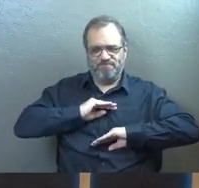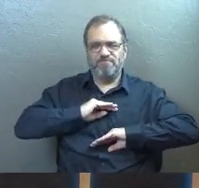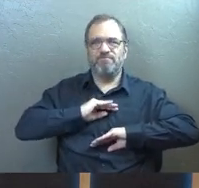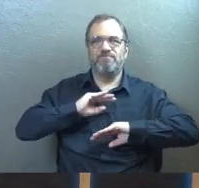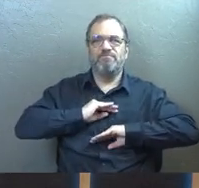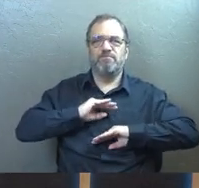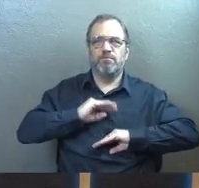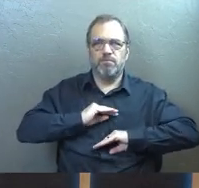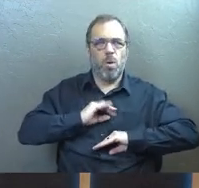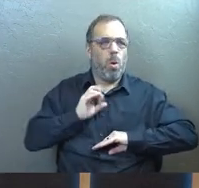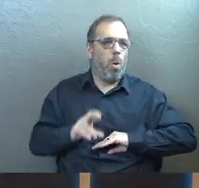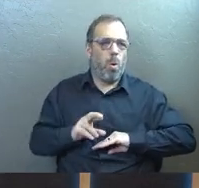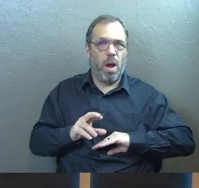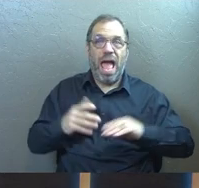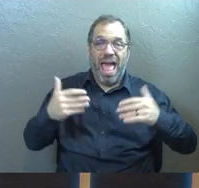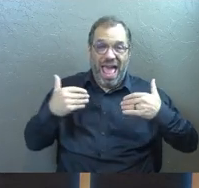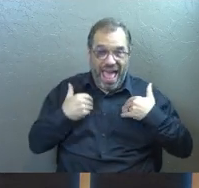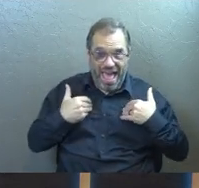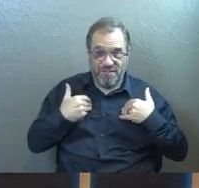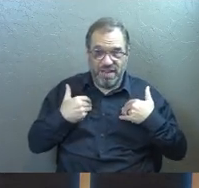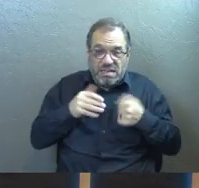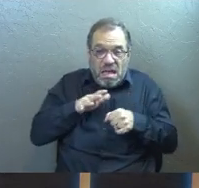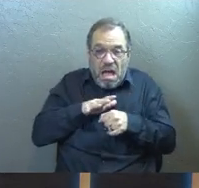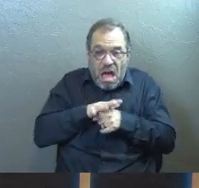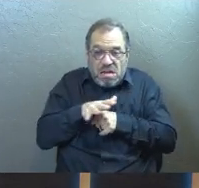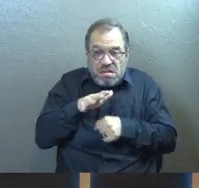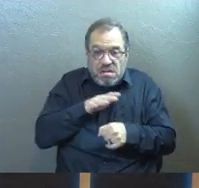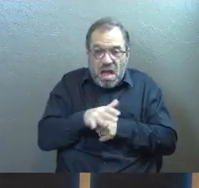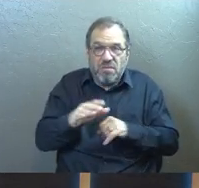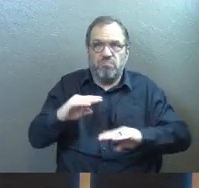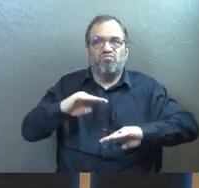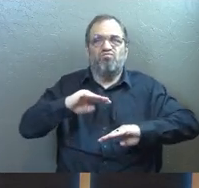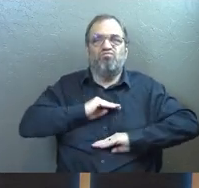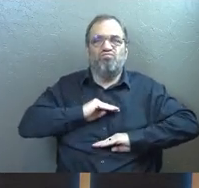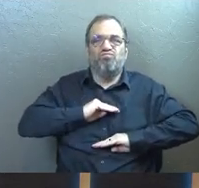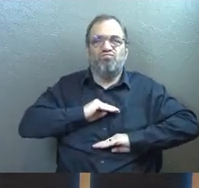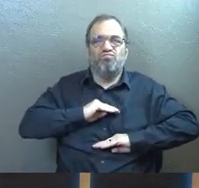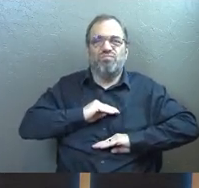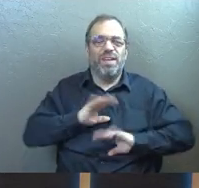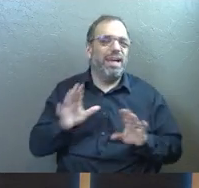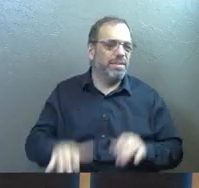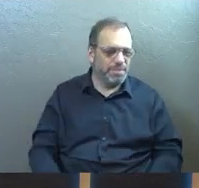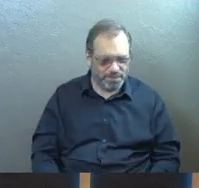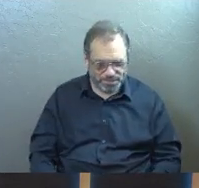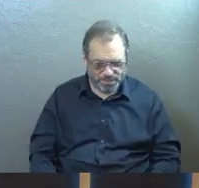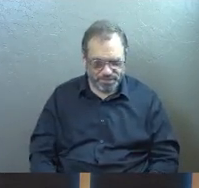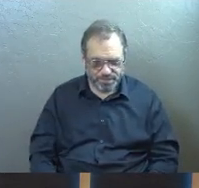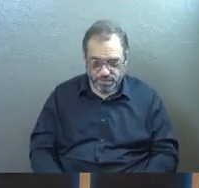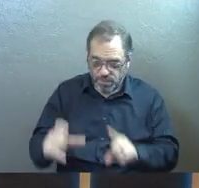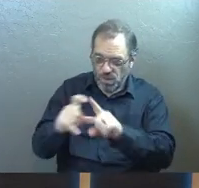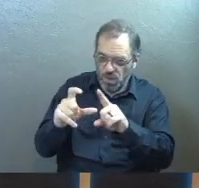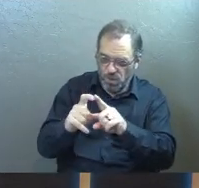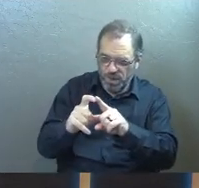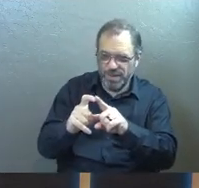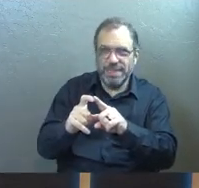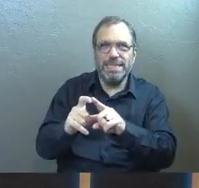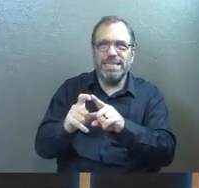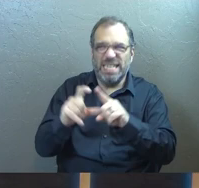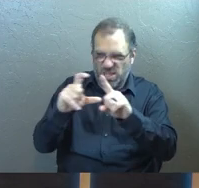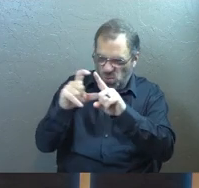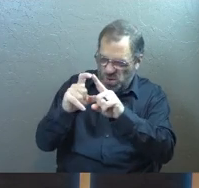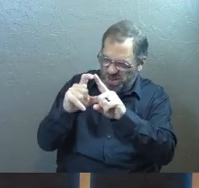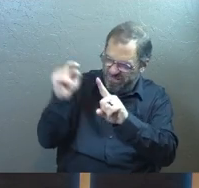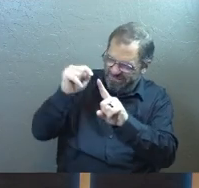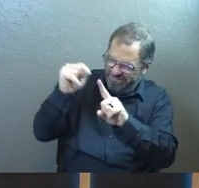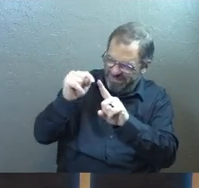satisfied or possessing enough. I love it. The word in essence means